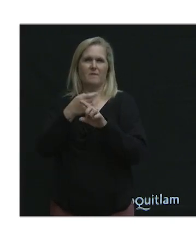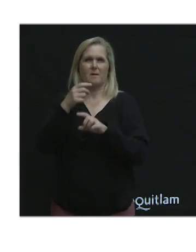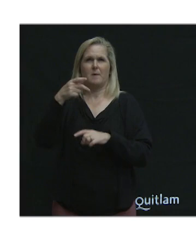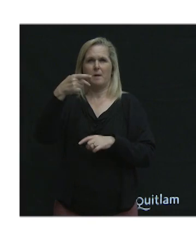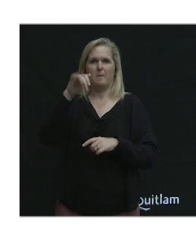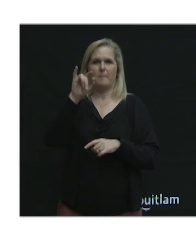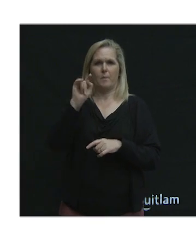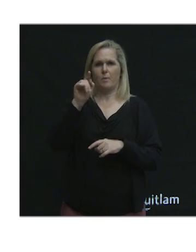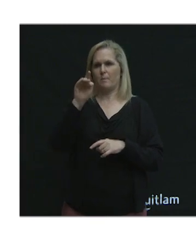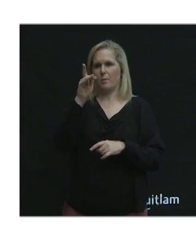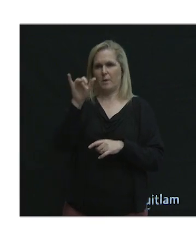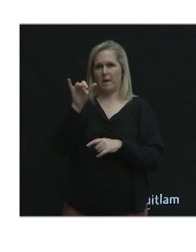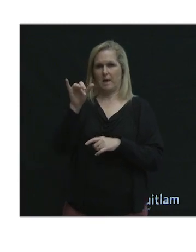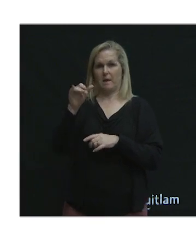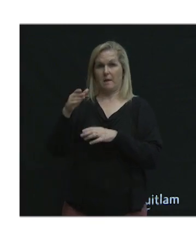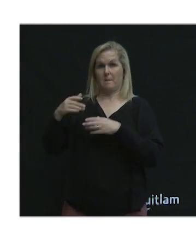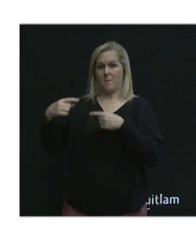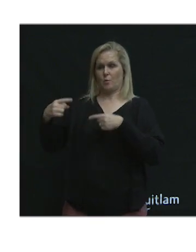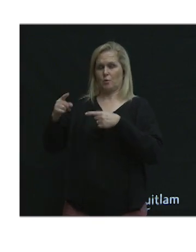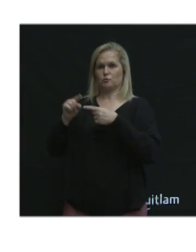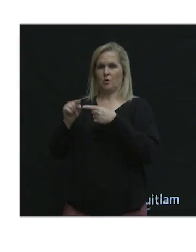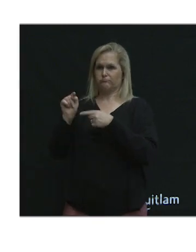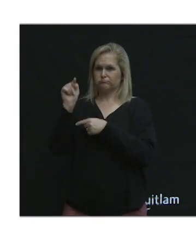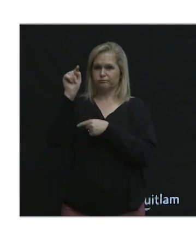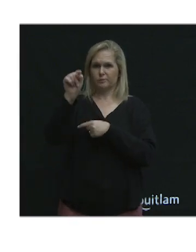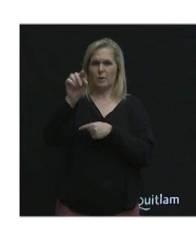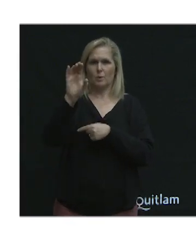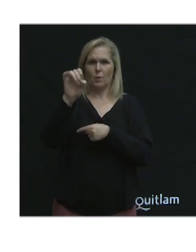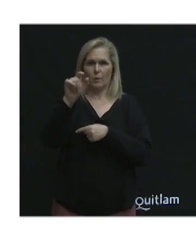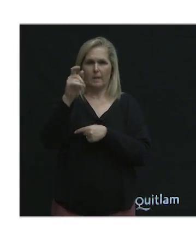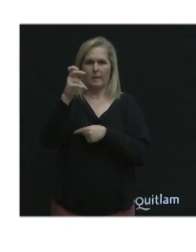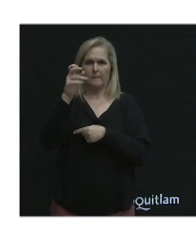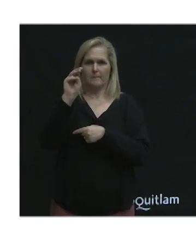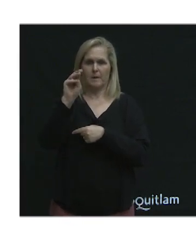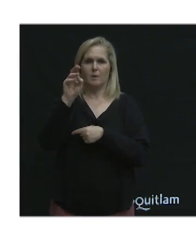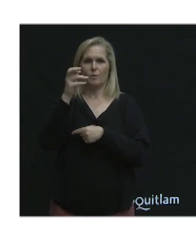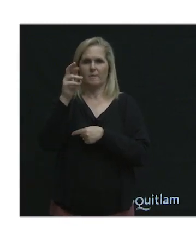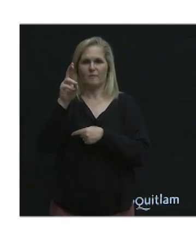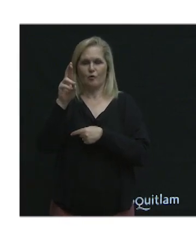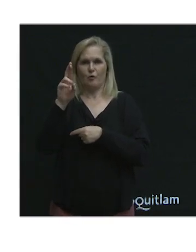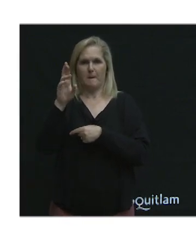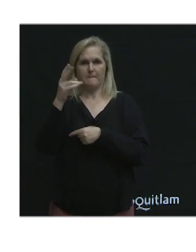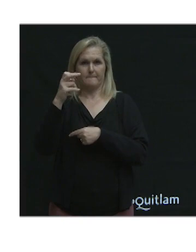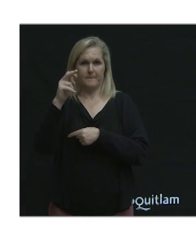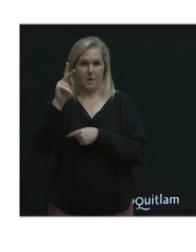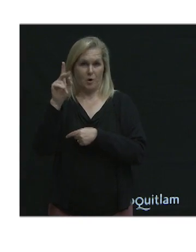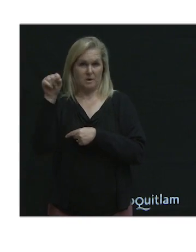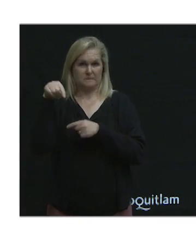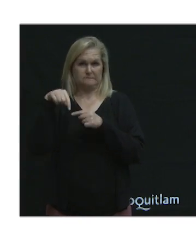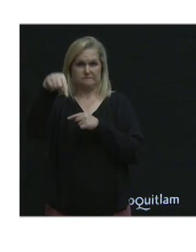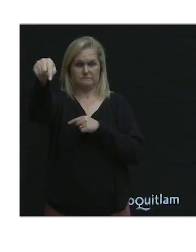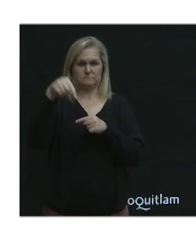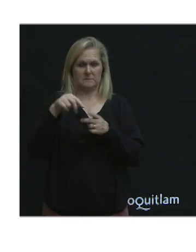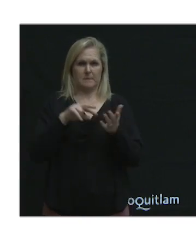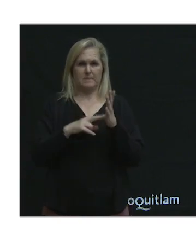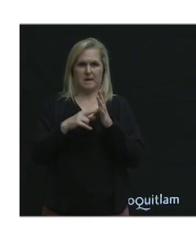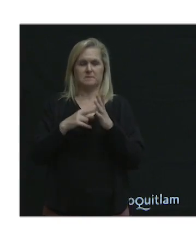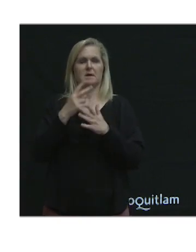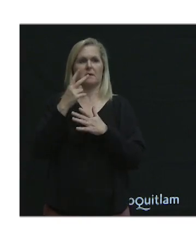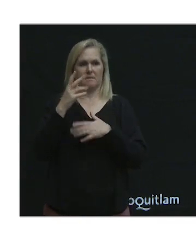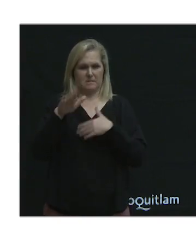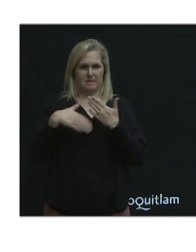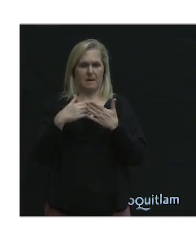all the way over to the Coquitlam River Park. And don't worry, Port Moody is also planning on doing some stuff as well. So, that way, both communities are connected.